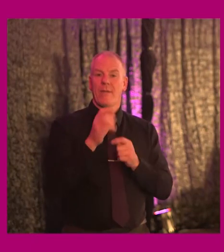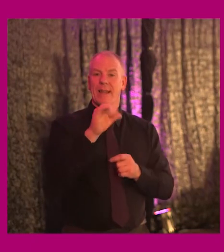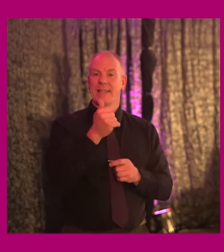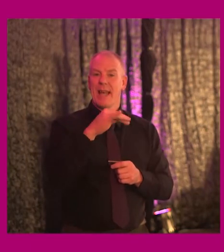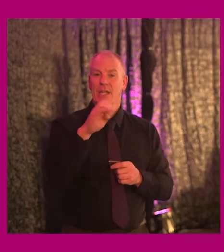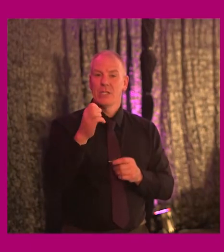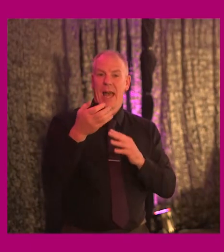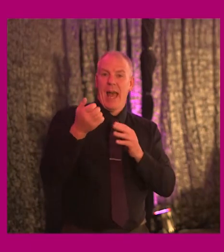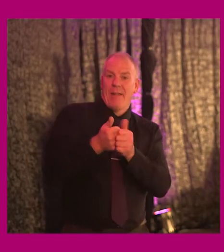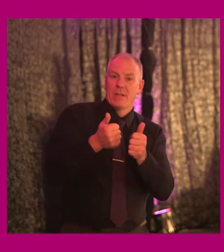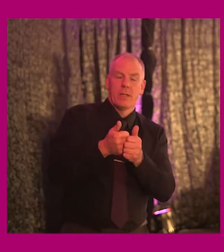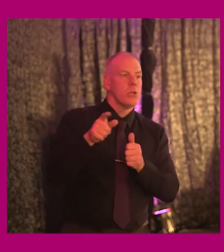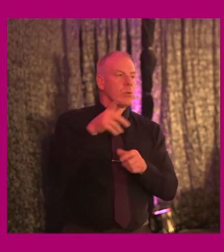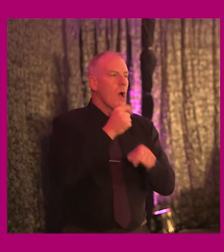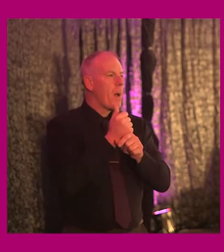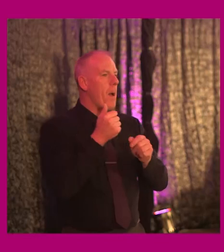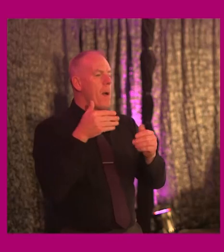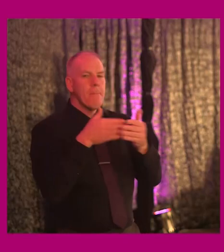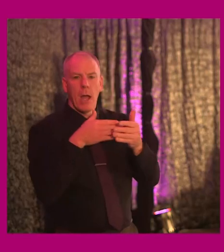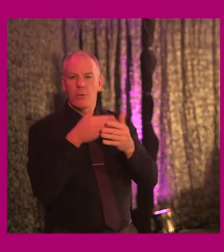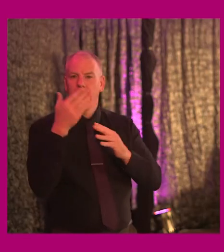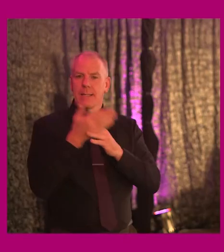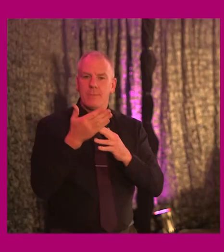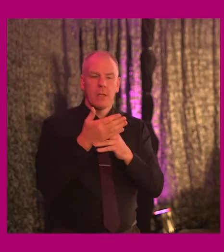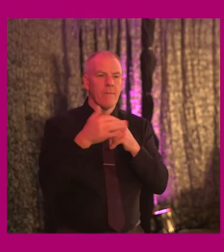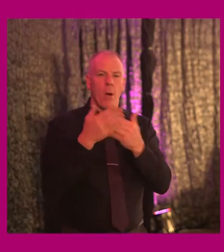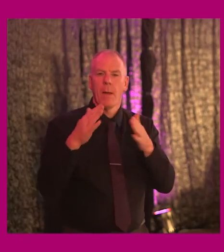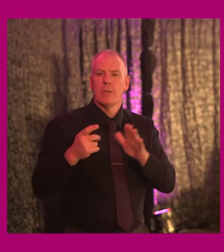us more about the barriers to accessibility of public transport in Ireland.